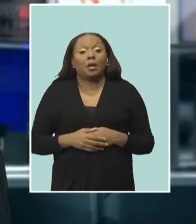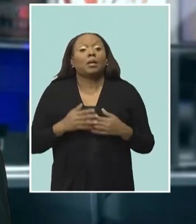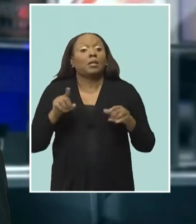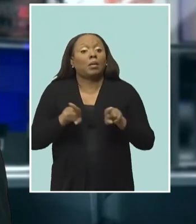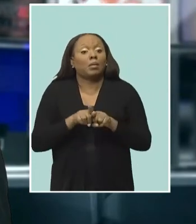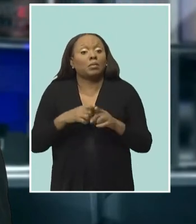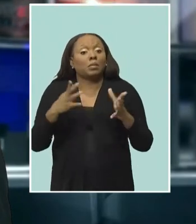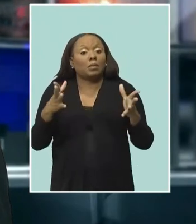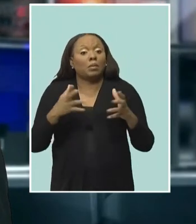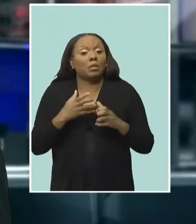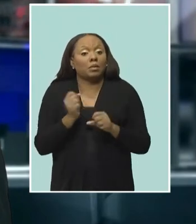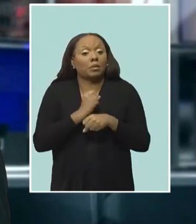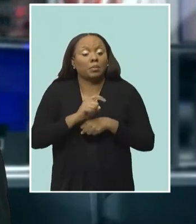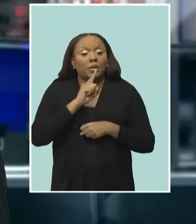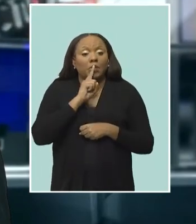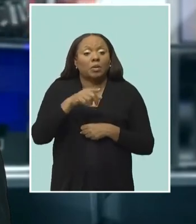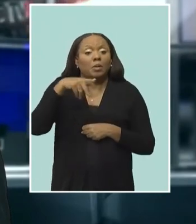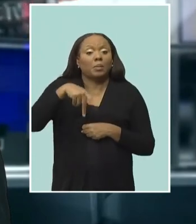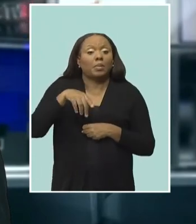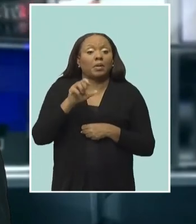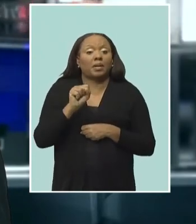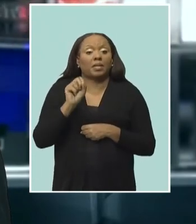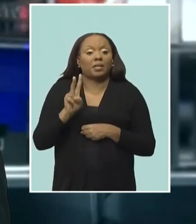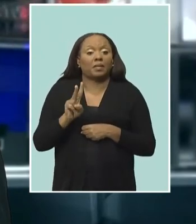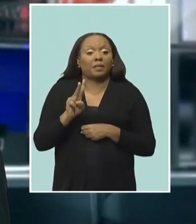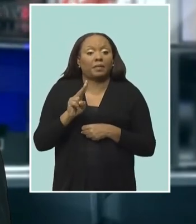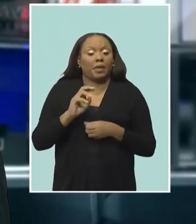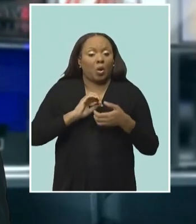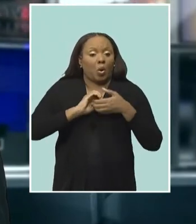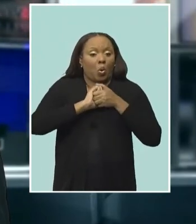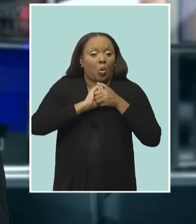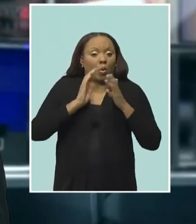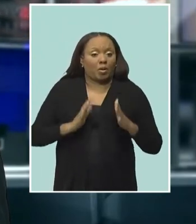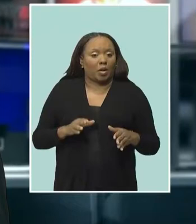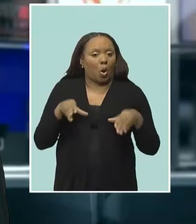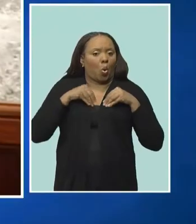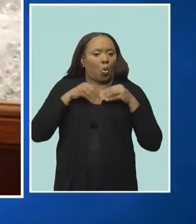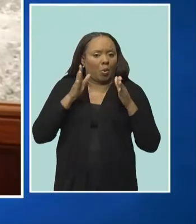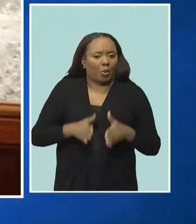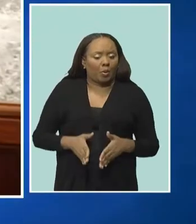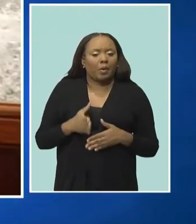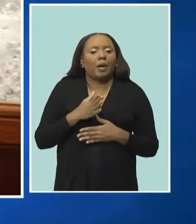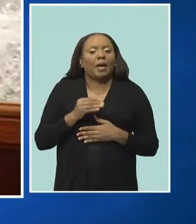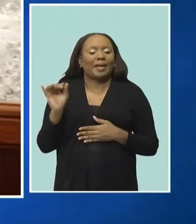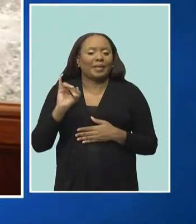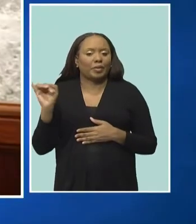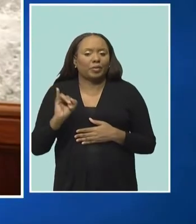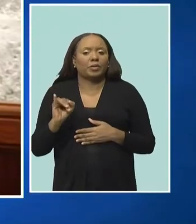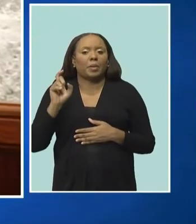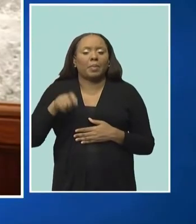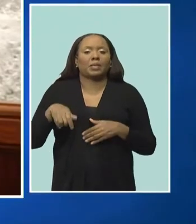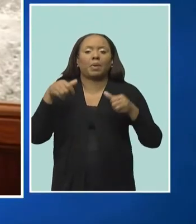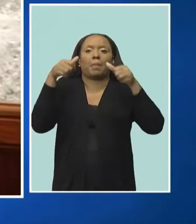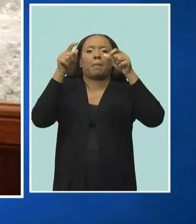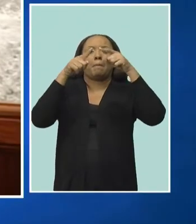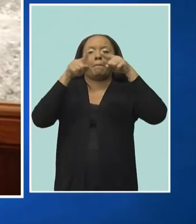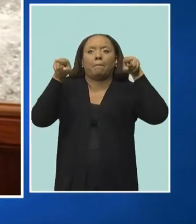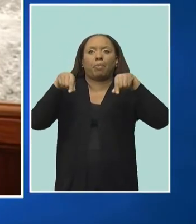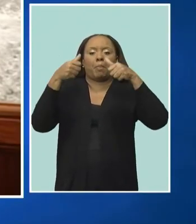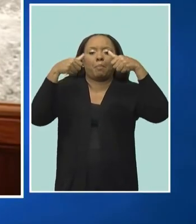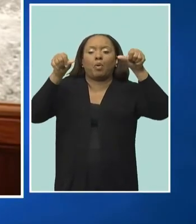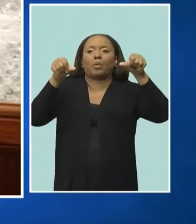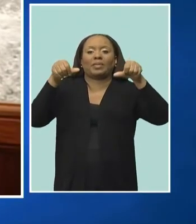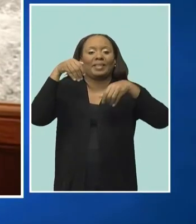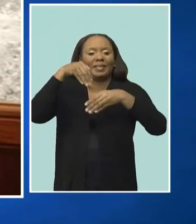of vital information of the PSV owner and insurance provider. We need to ensure that within the